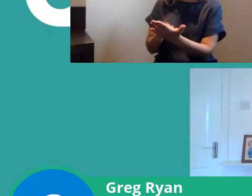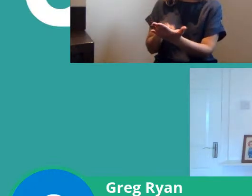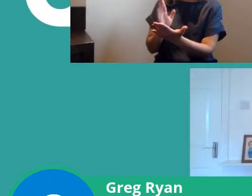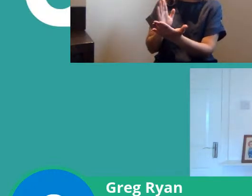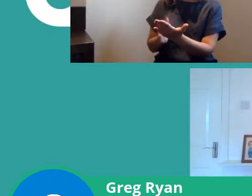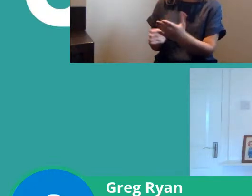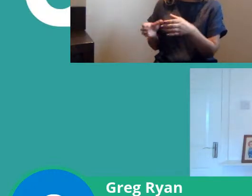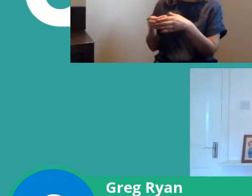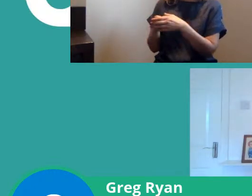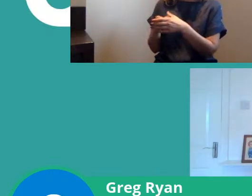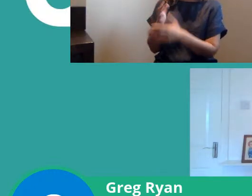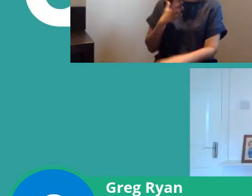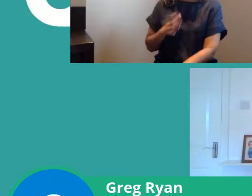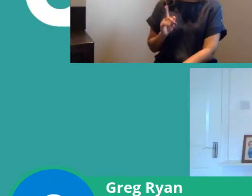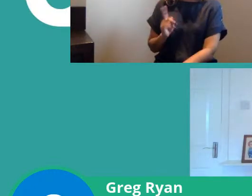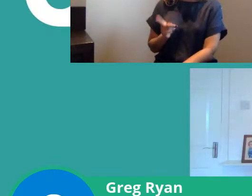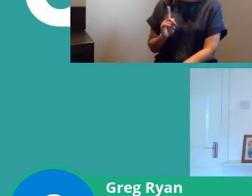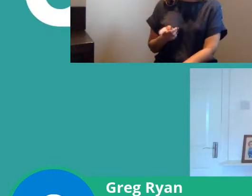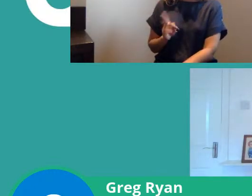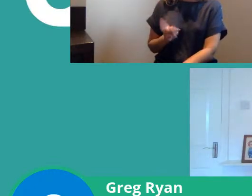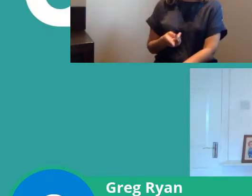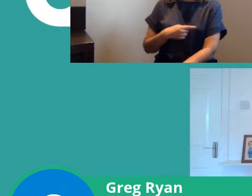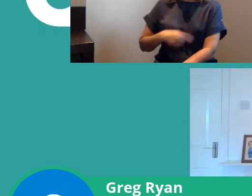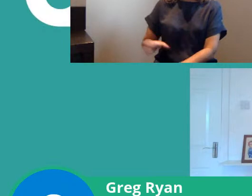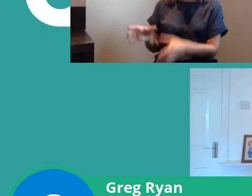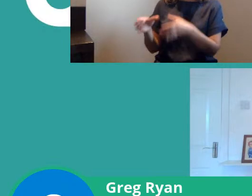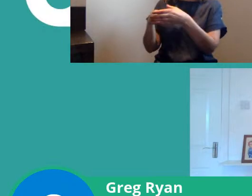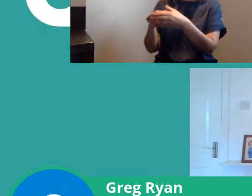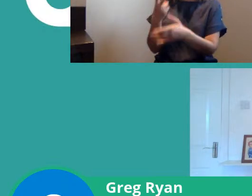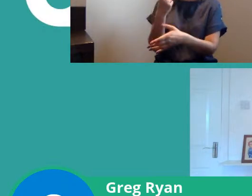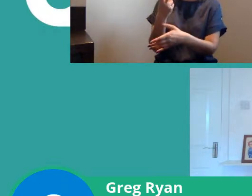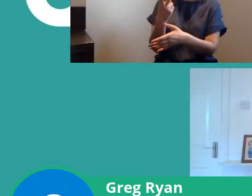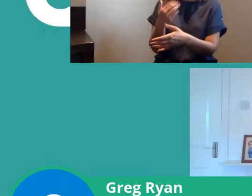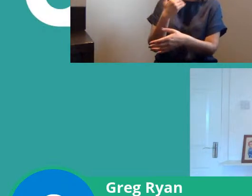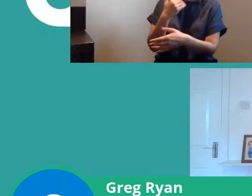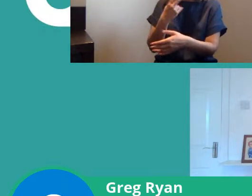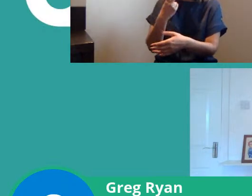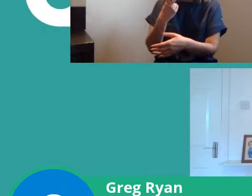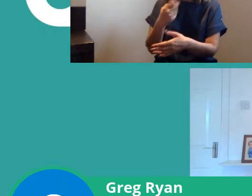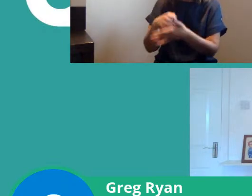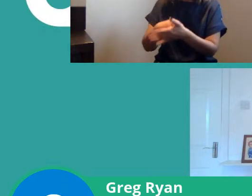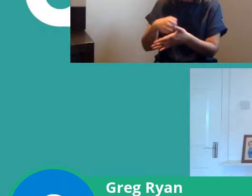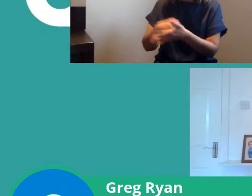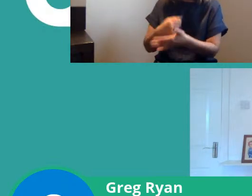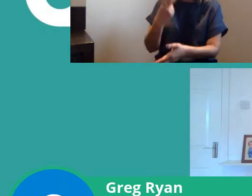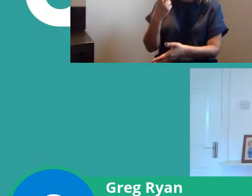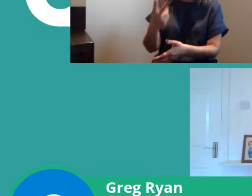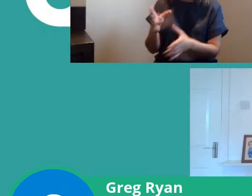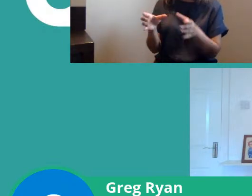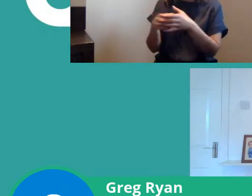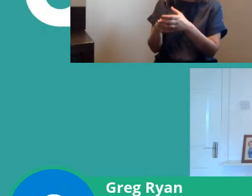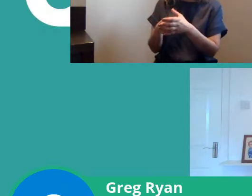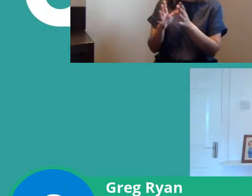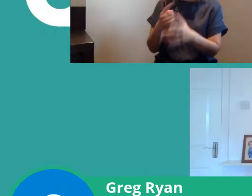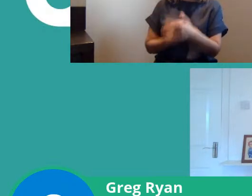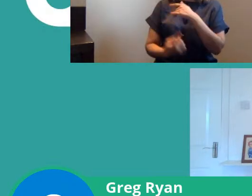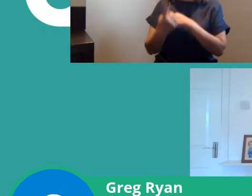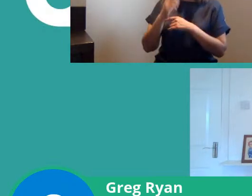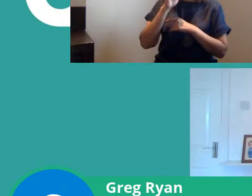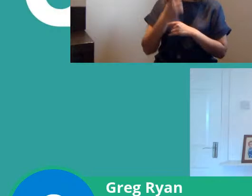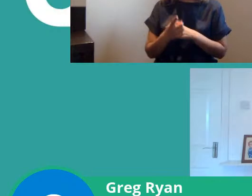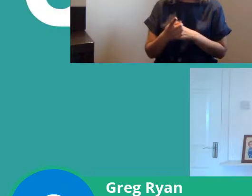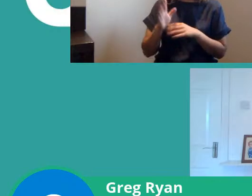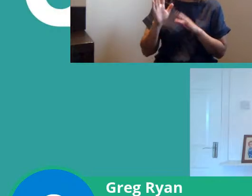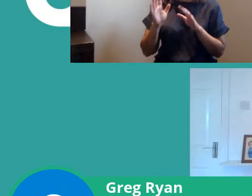have to have a group as I mentioned it can be a group as small as two but it has to be a group there is an option